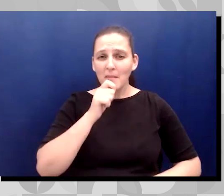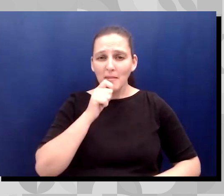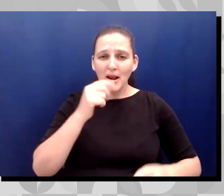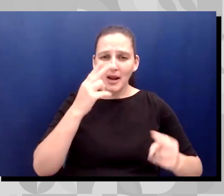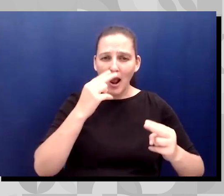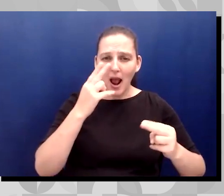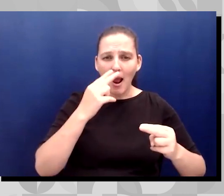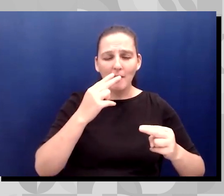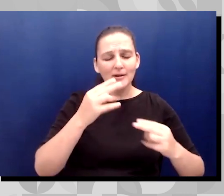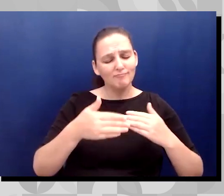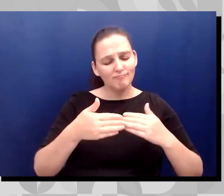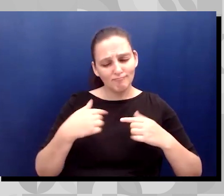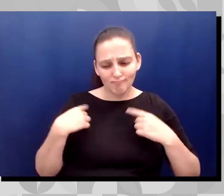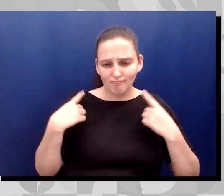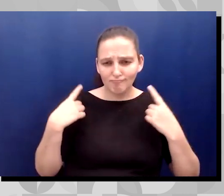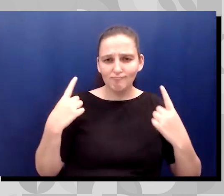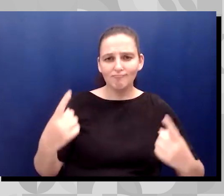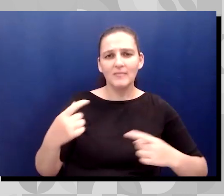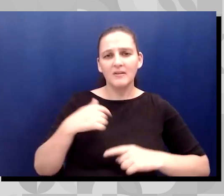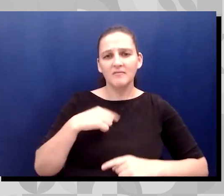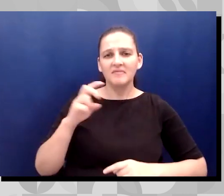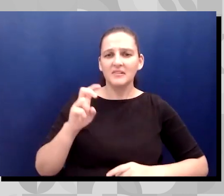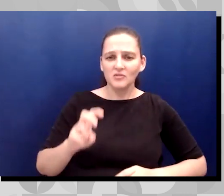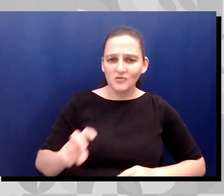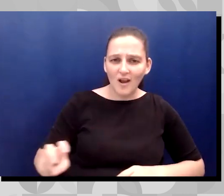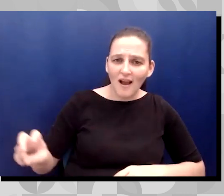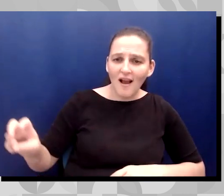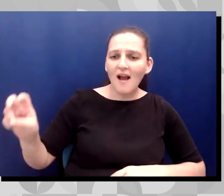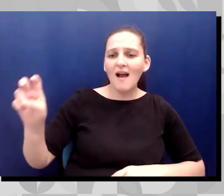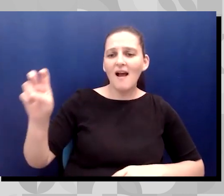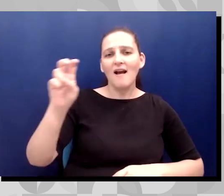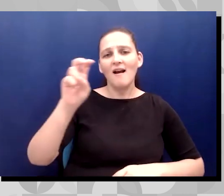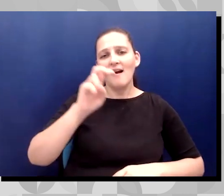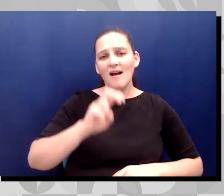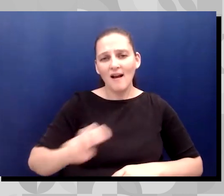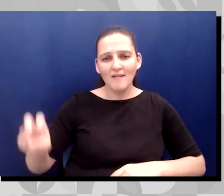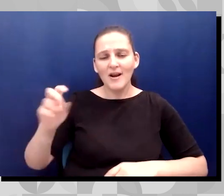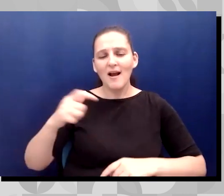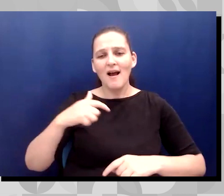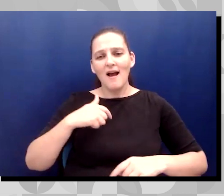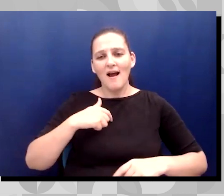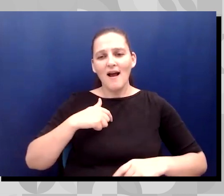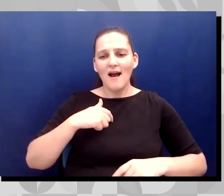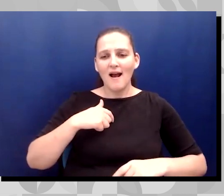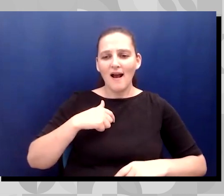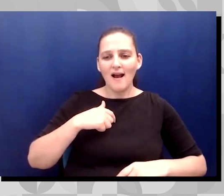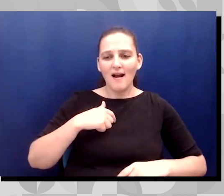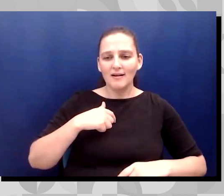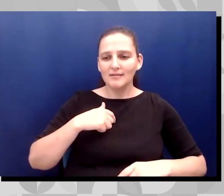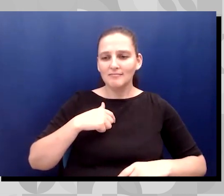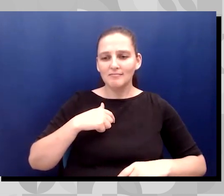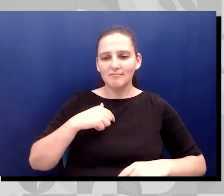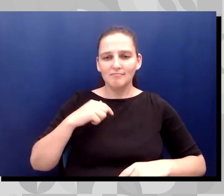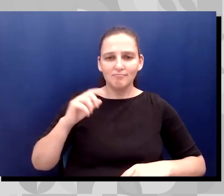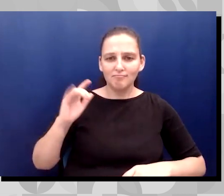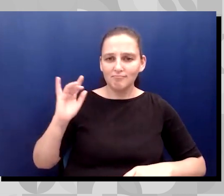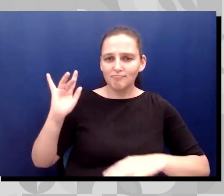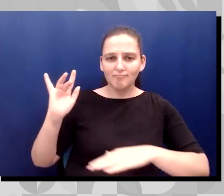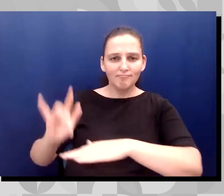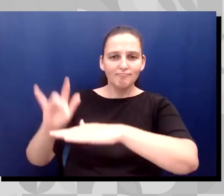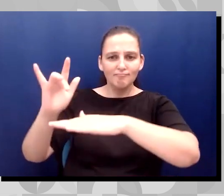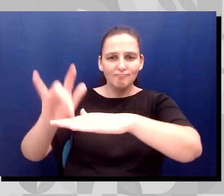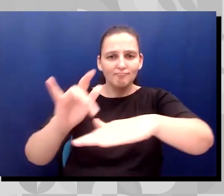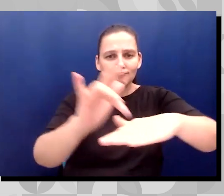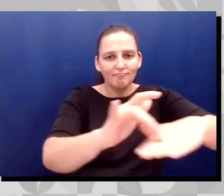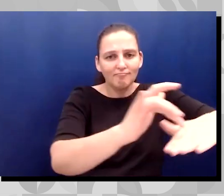I have had the opportunity to get to know places that I've never even